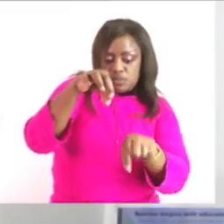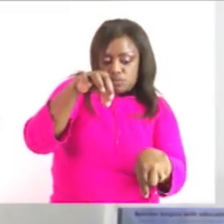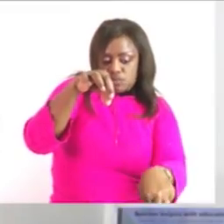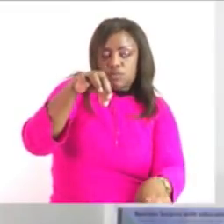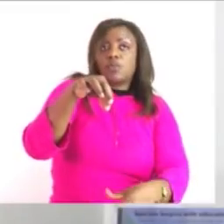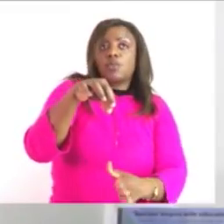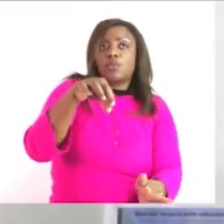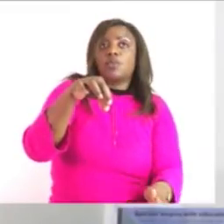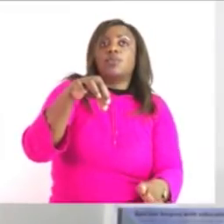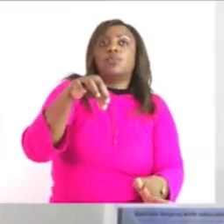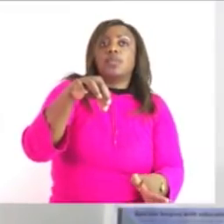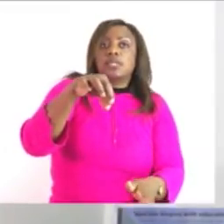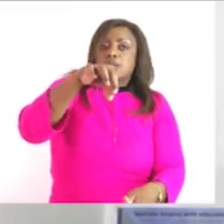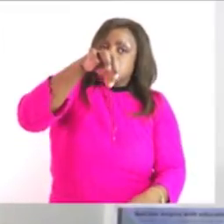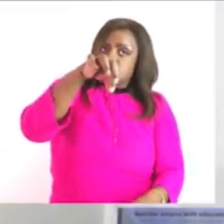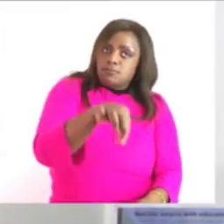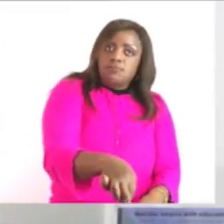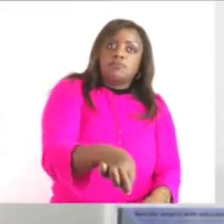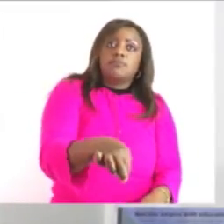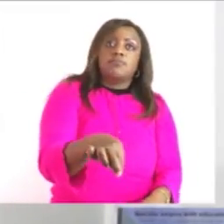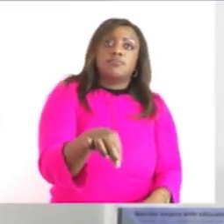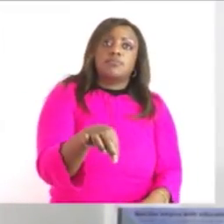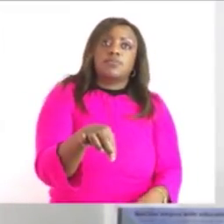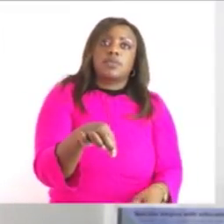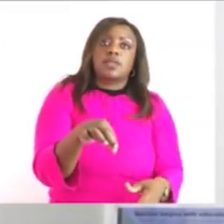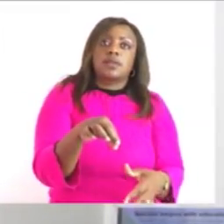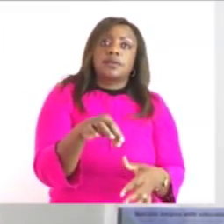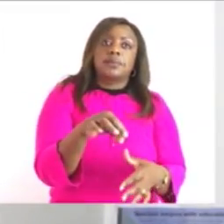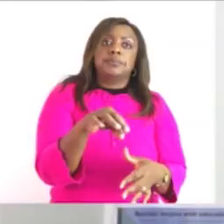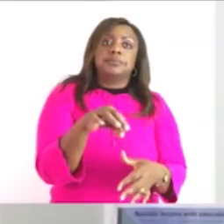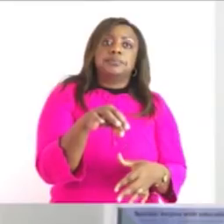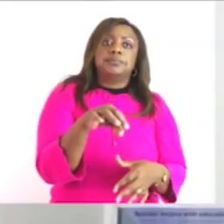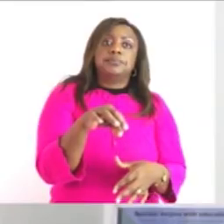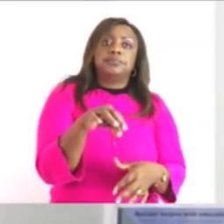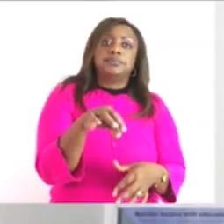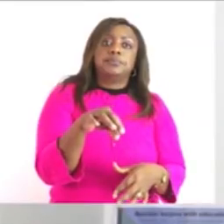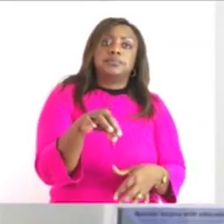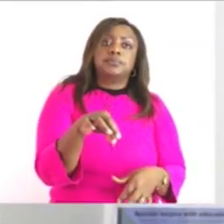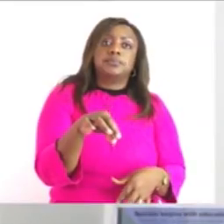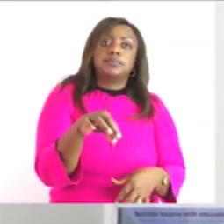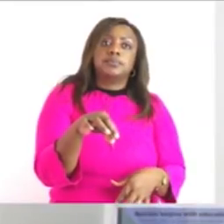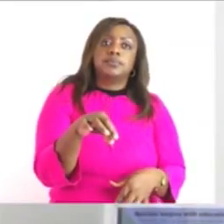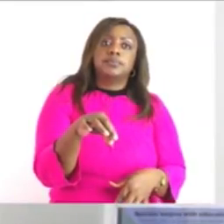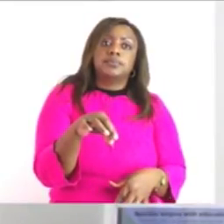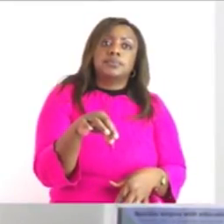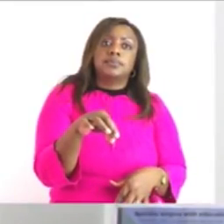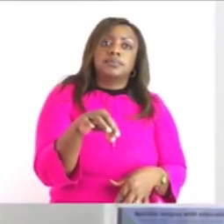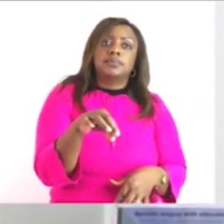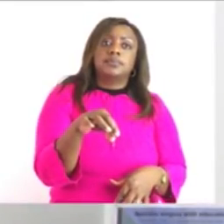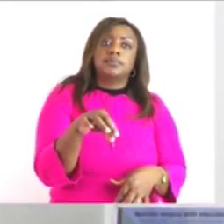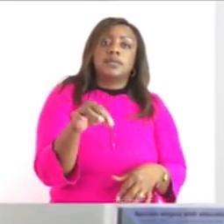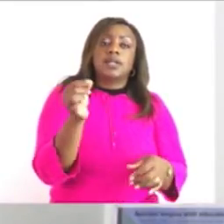completely in the water because it's the sensitive part so it must be in the water but it must not